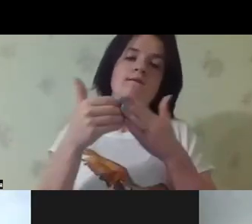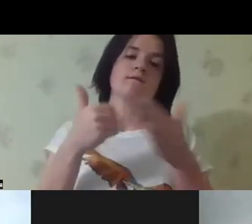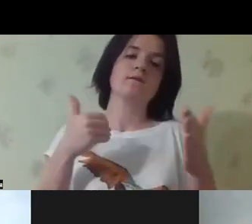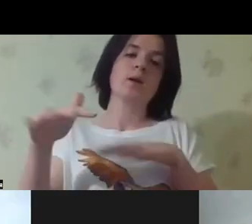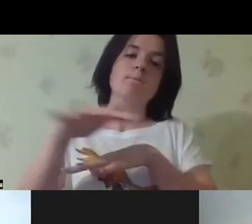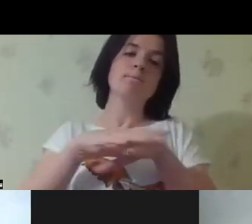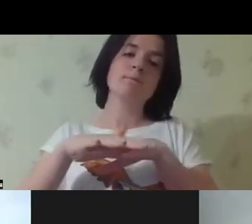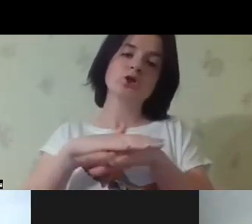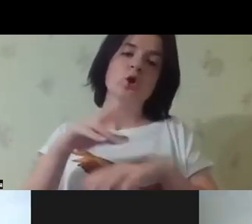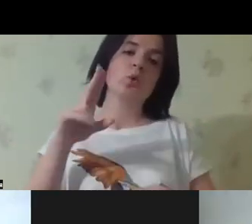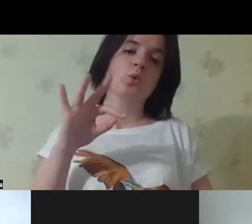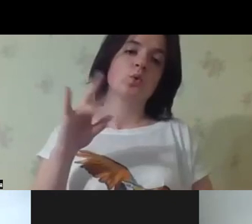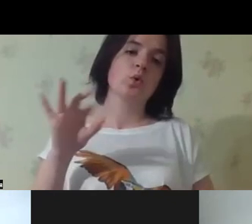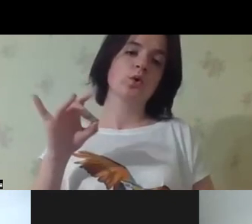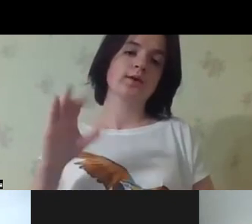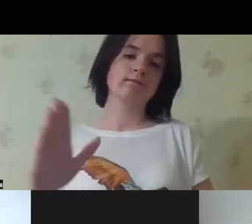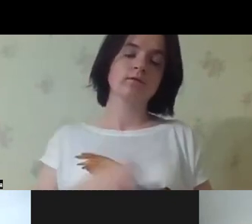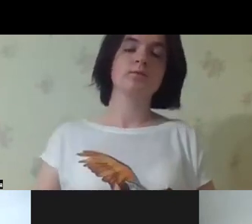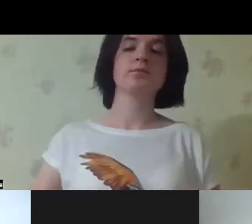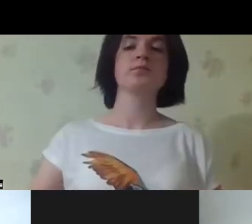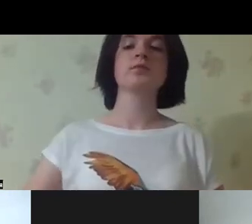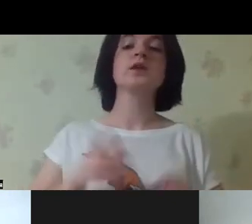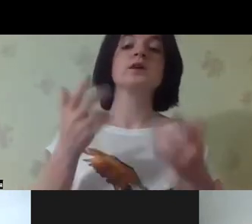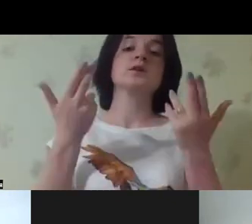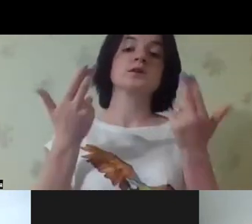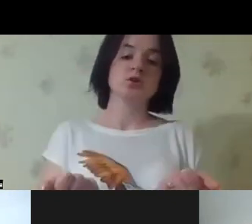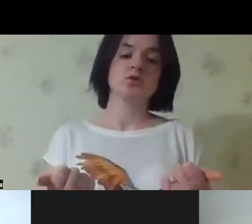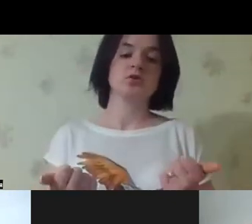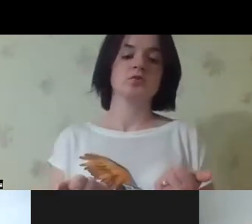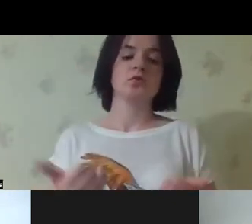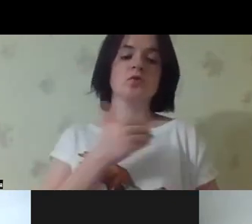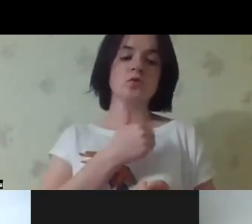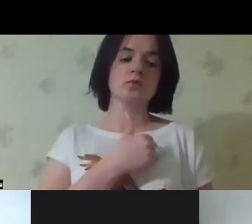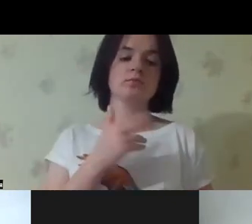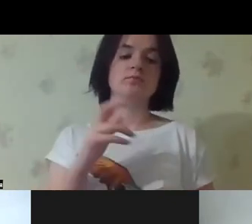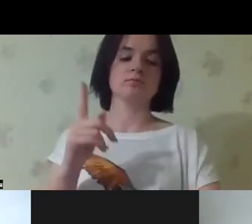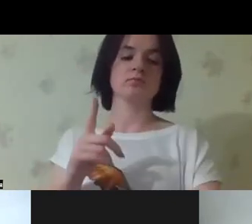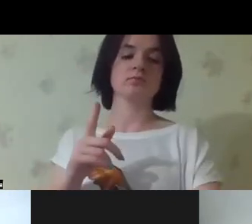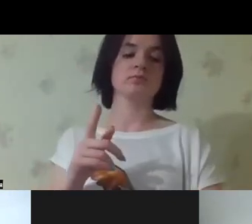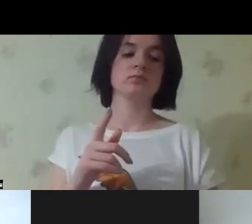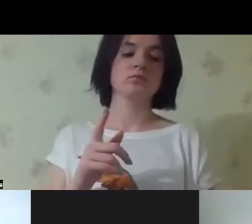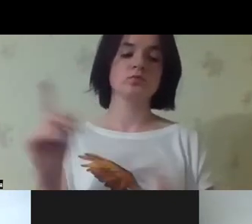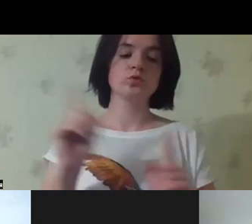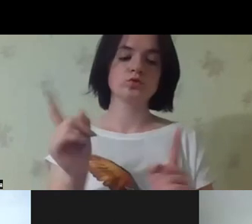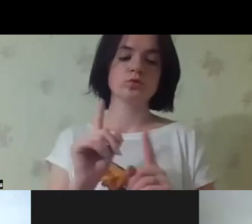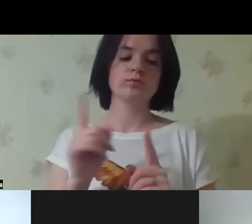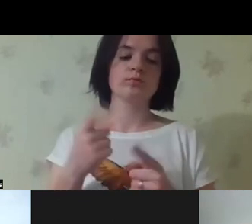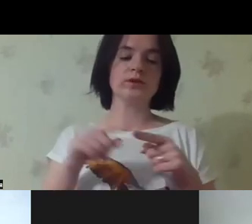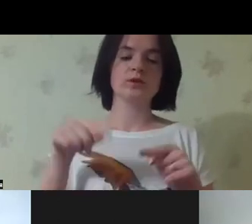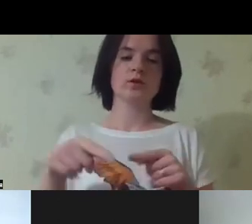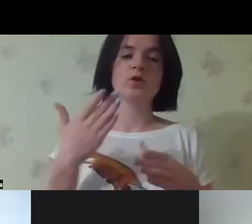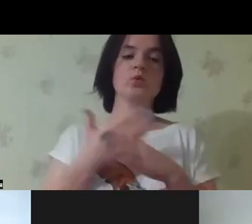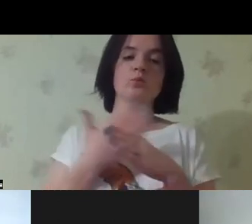humanitarian aid. All of that was coming from the international donors. And of course, we